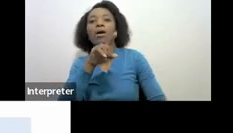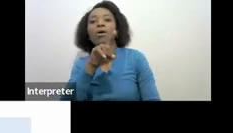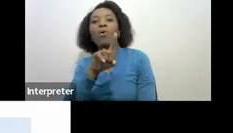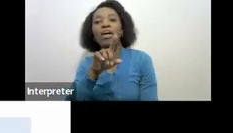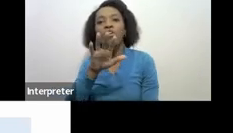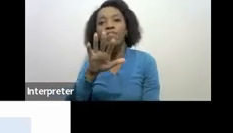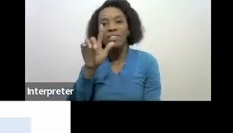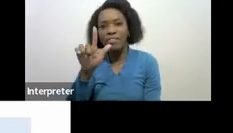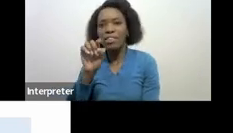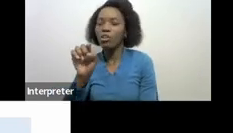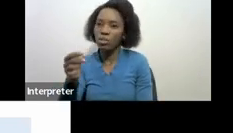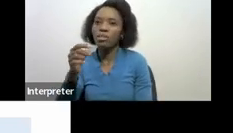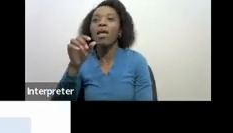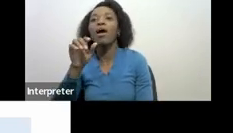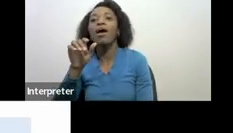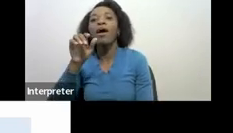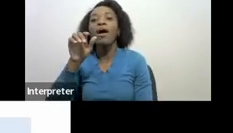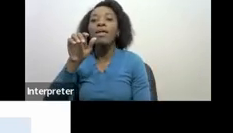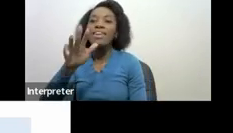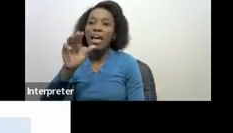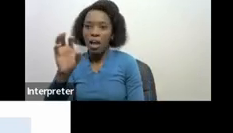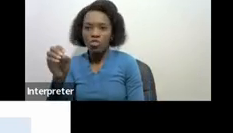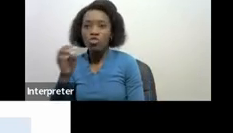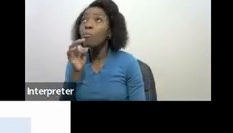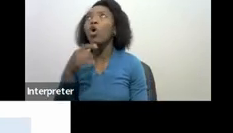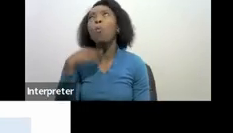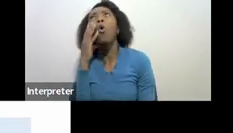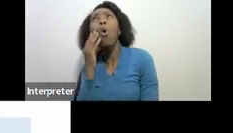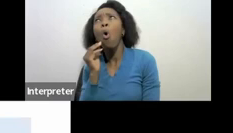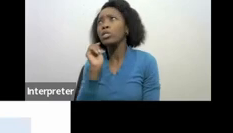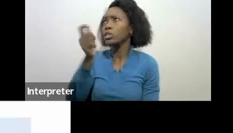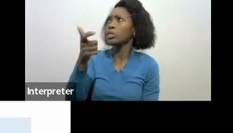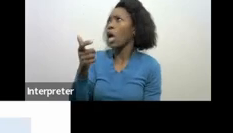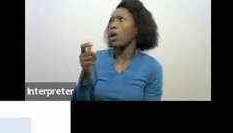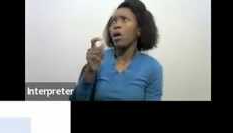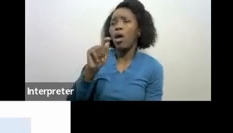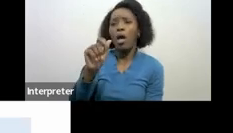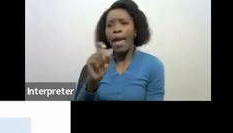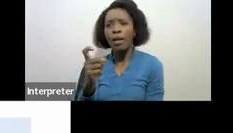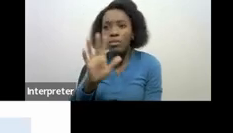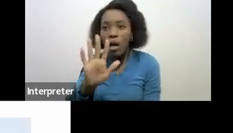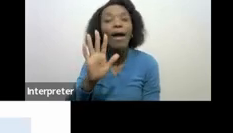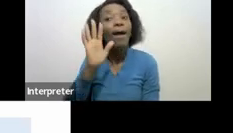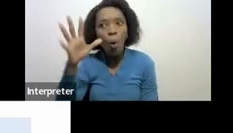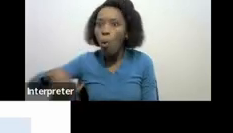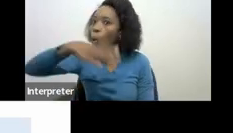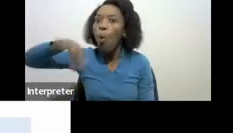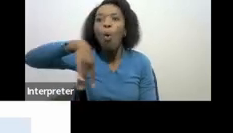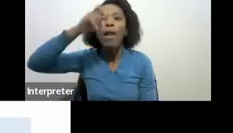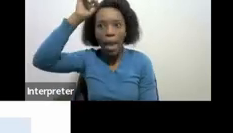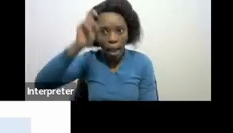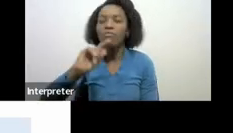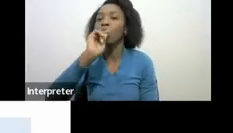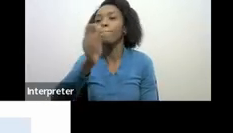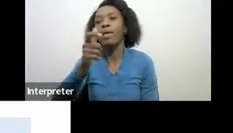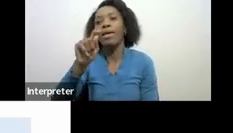don't have to pay tax everyone is liable to pay tax and then the other thing which you need to take into account on the primary one it says under